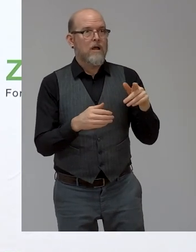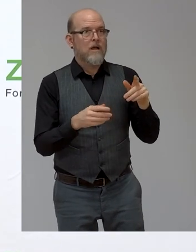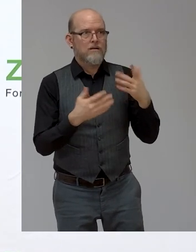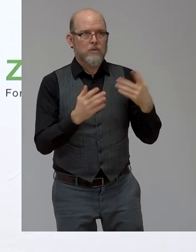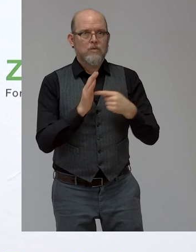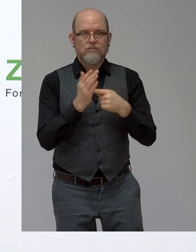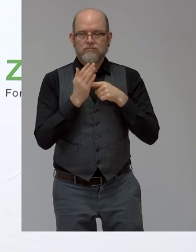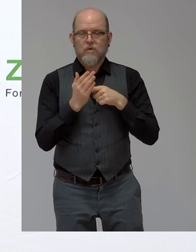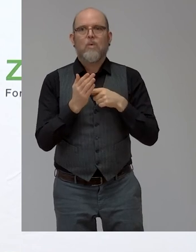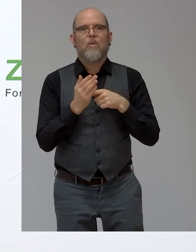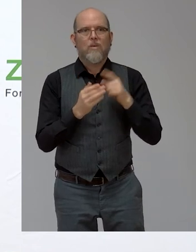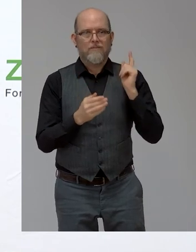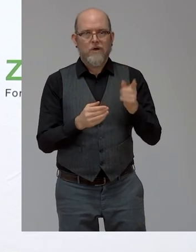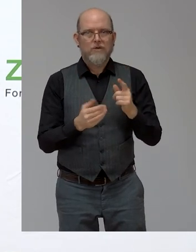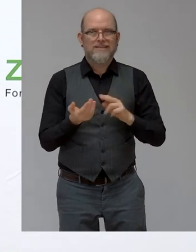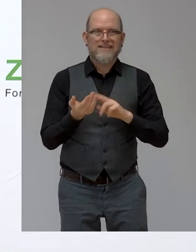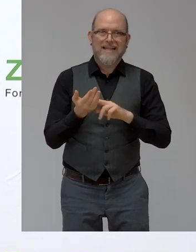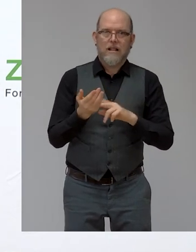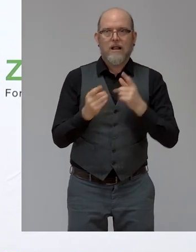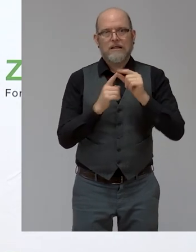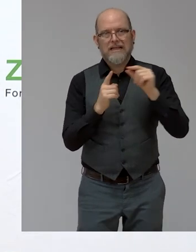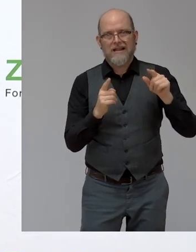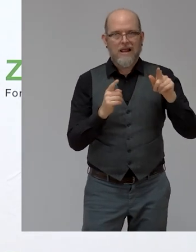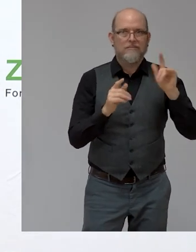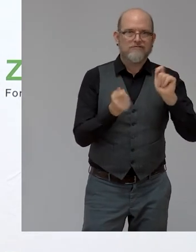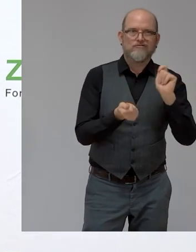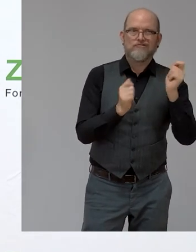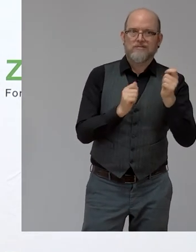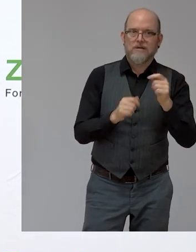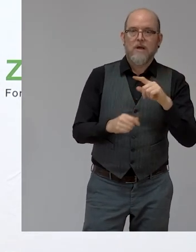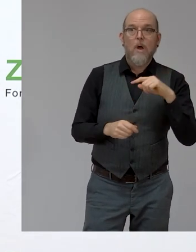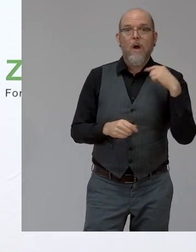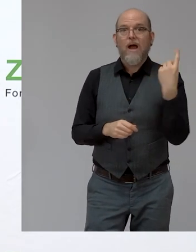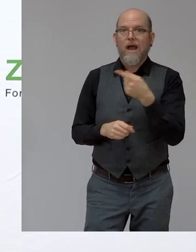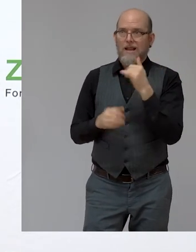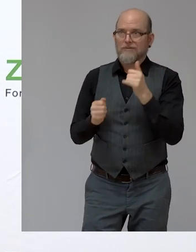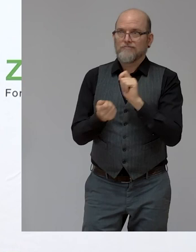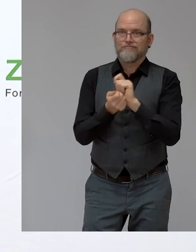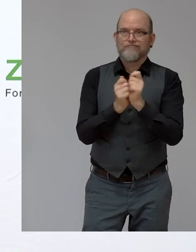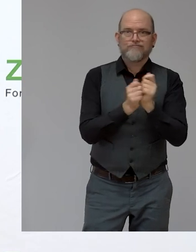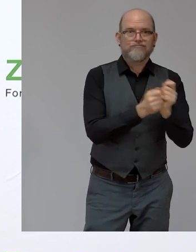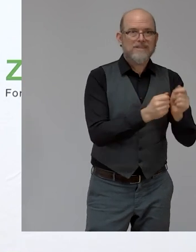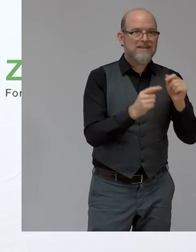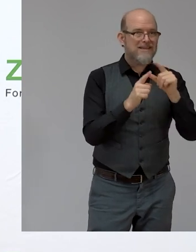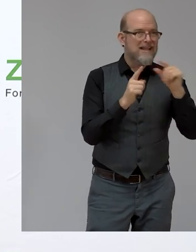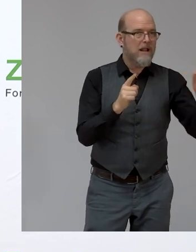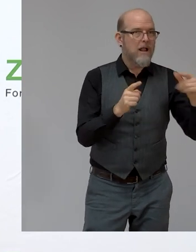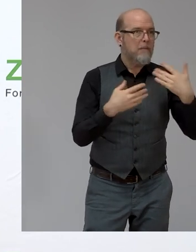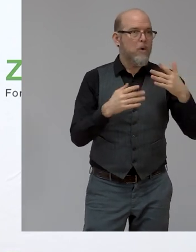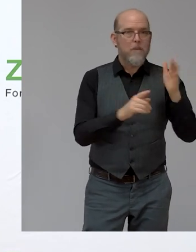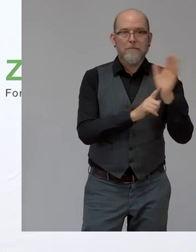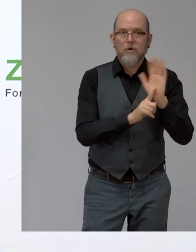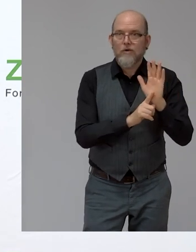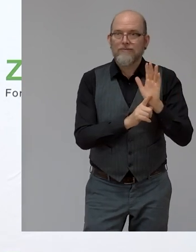with everything that we're producing. So it's much more on video. It's much more on, on, on pictures and photos. Uh, so, um, as a